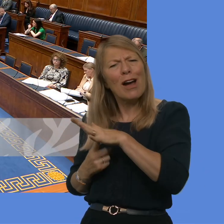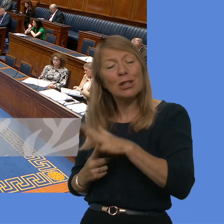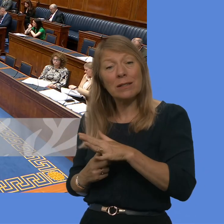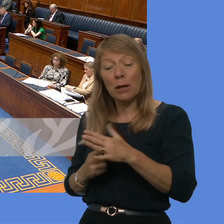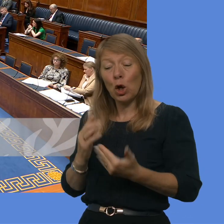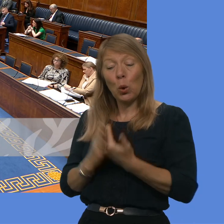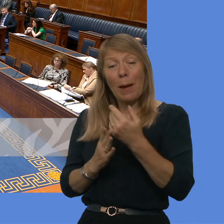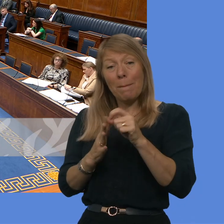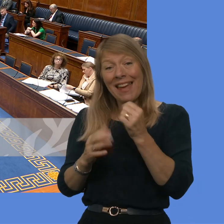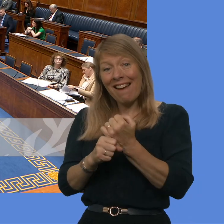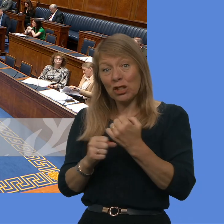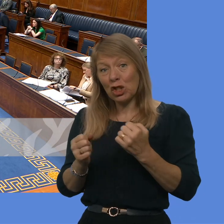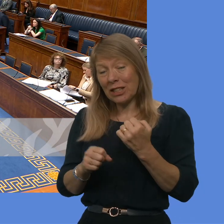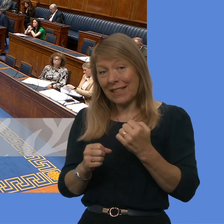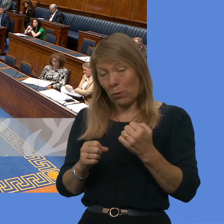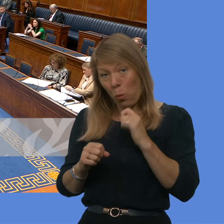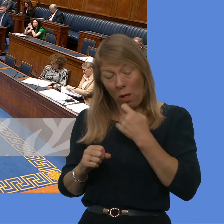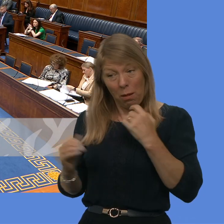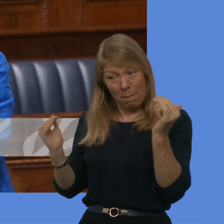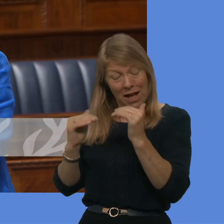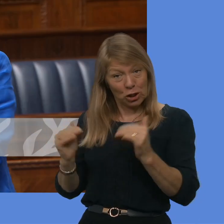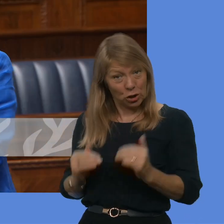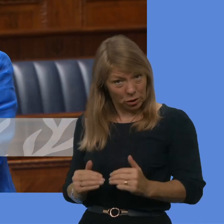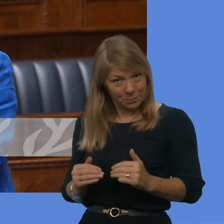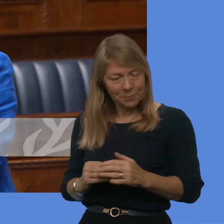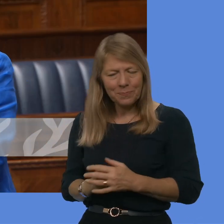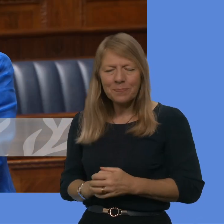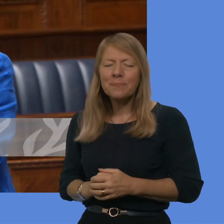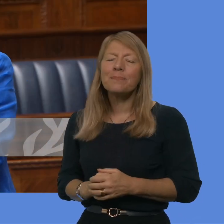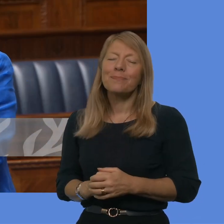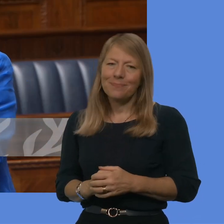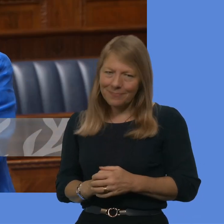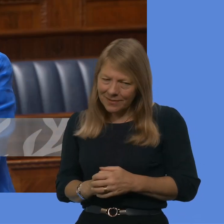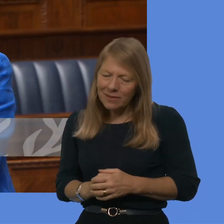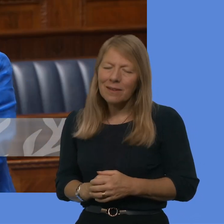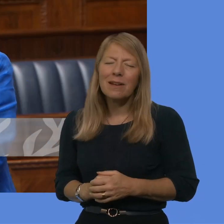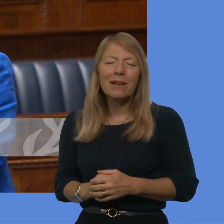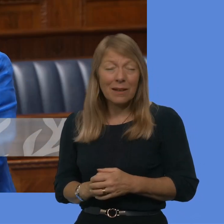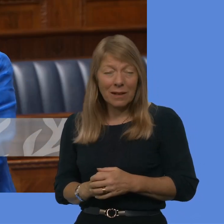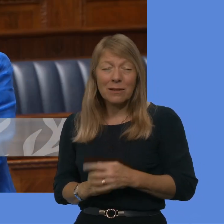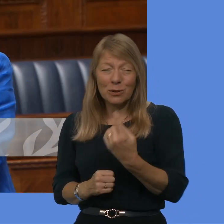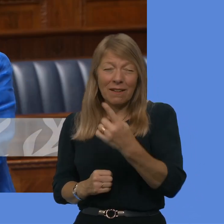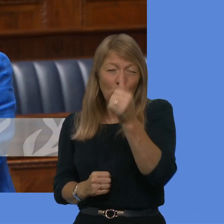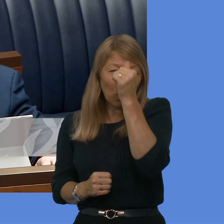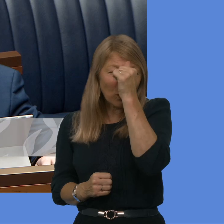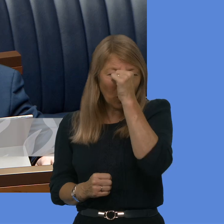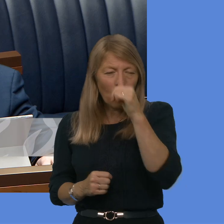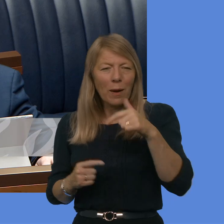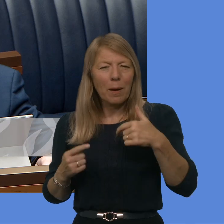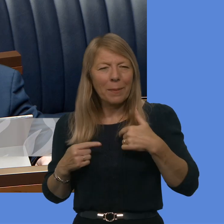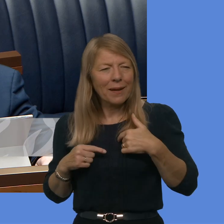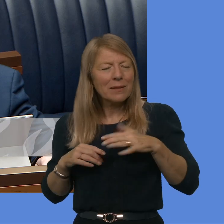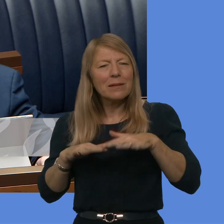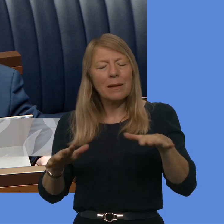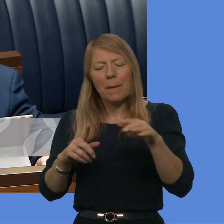Thank you, Mr Speaker. Absolutely. The member will be aware that we have pushed forward with an outcomes-focused programme for Government. The